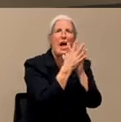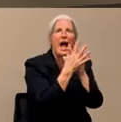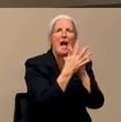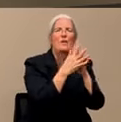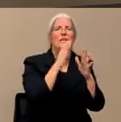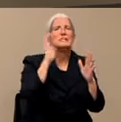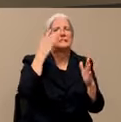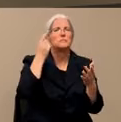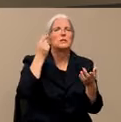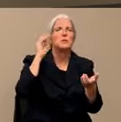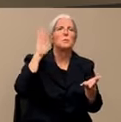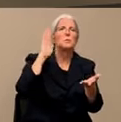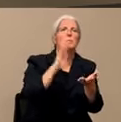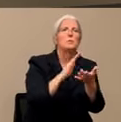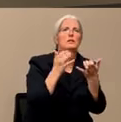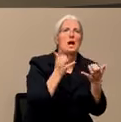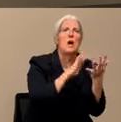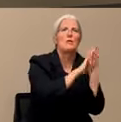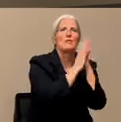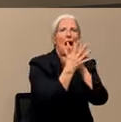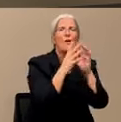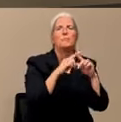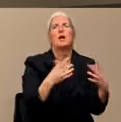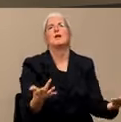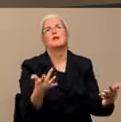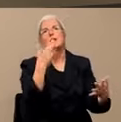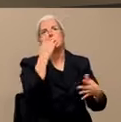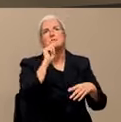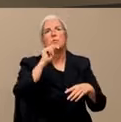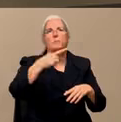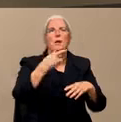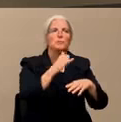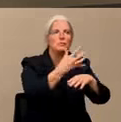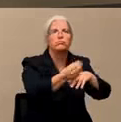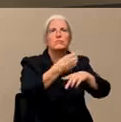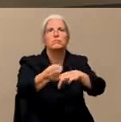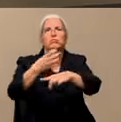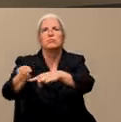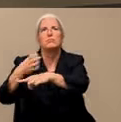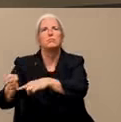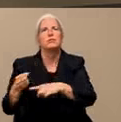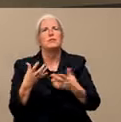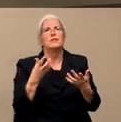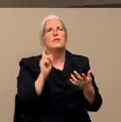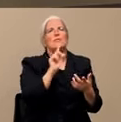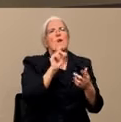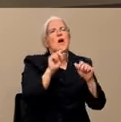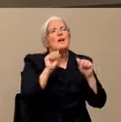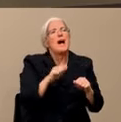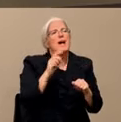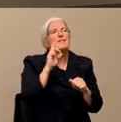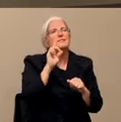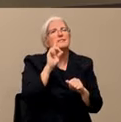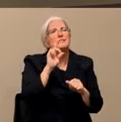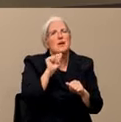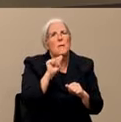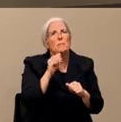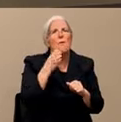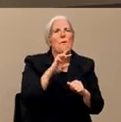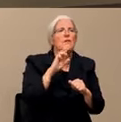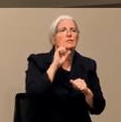to get there. And toilet paper, there's been a huge run on toilet paper. So the question is, where can disabled seniors get toilet paper?